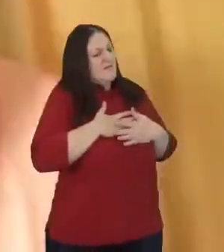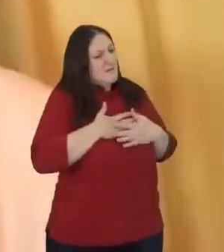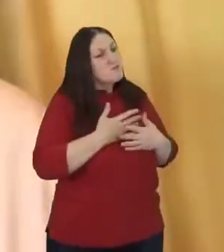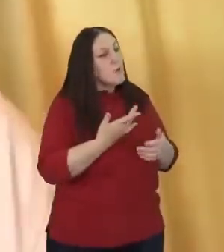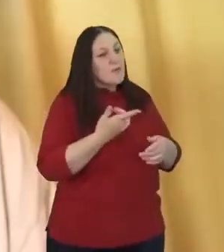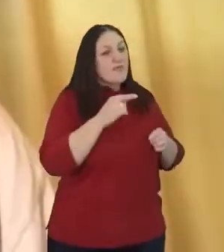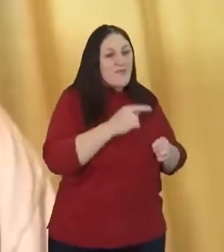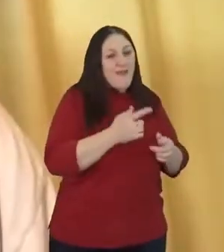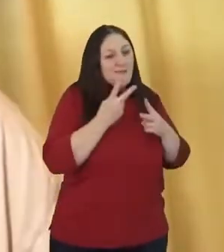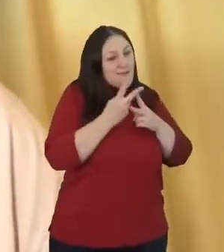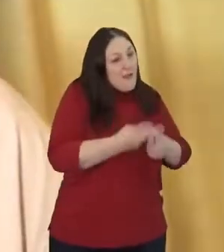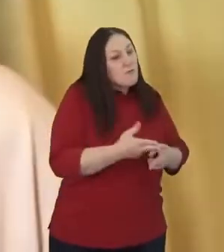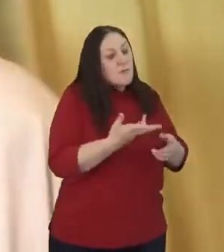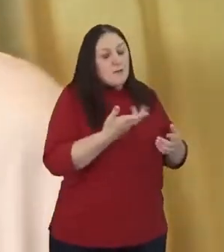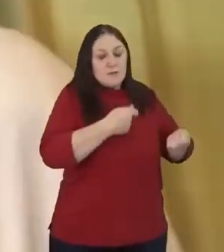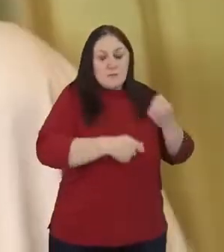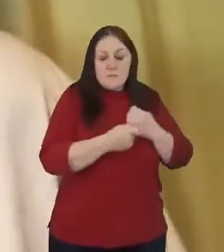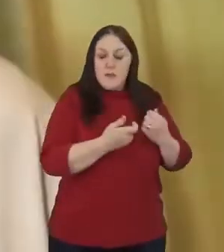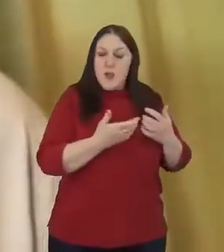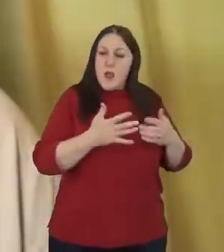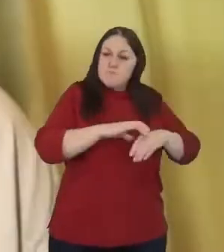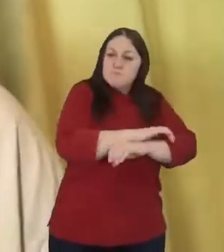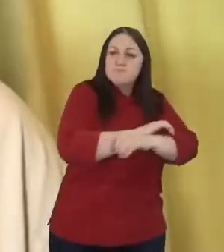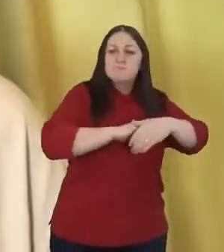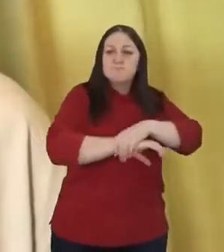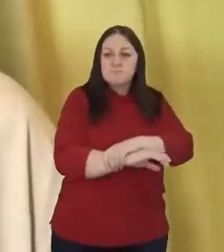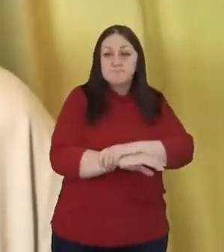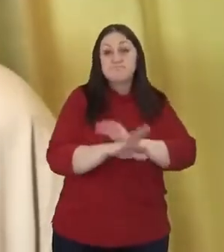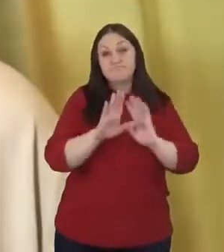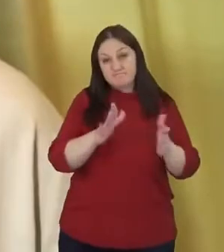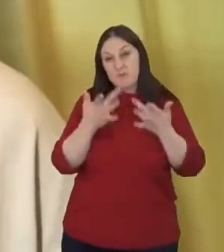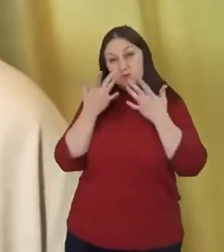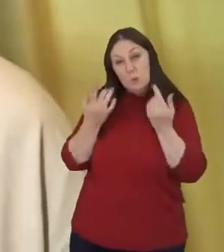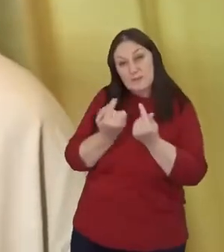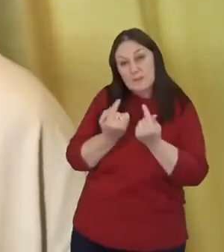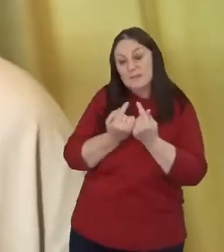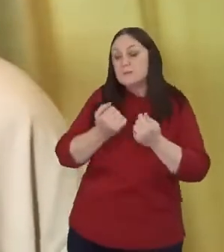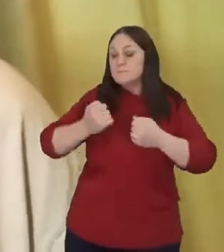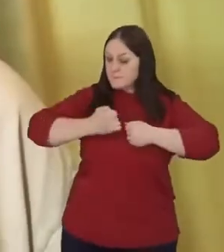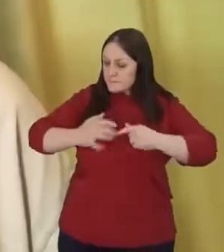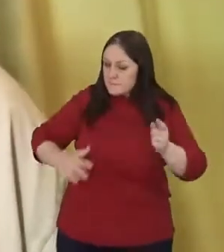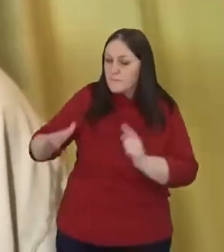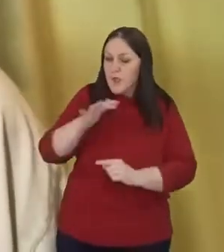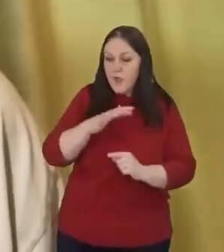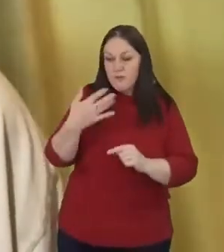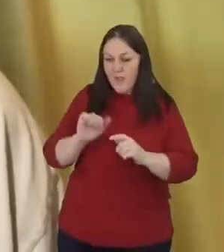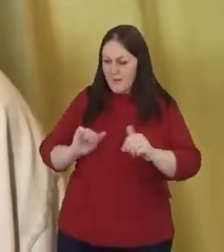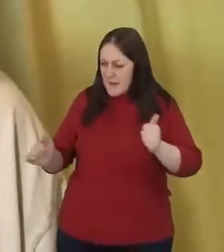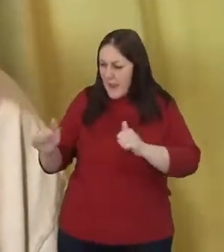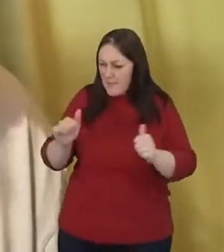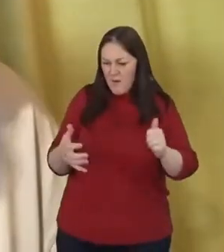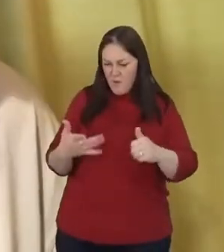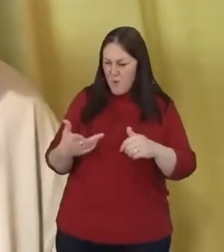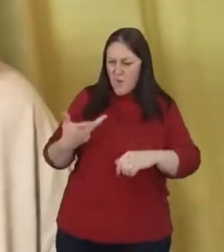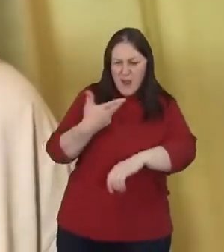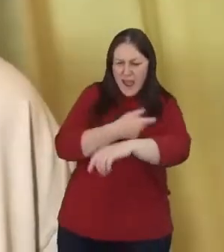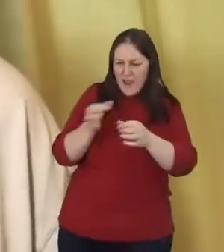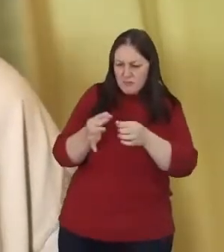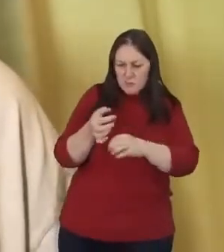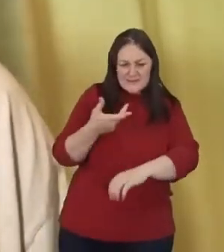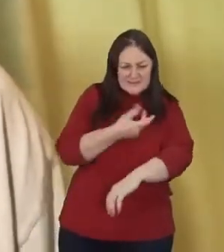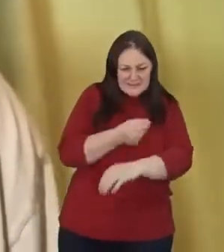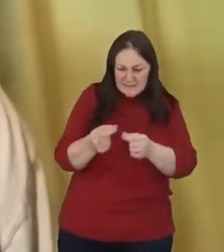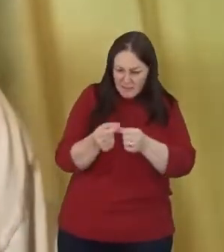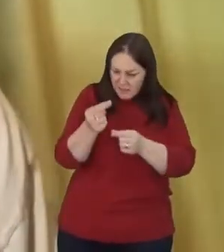as we, you know, are living in our neighborhood. We began to have heroin needles that were all over our neighborhood. And the kids, I mean,